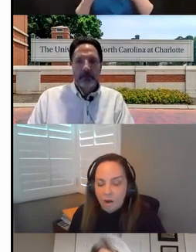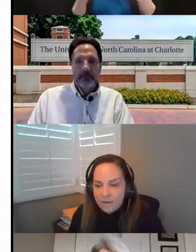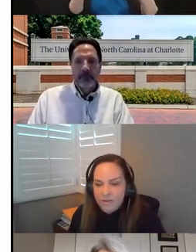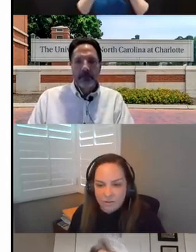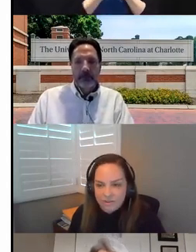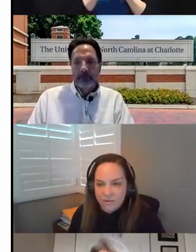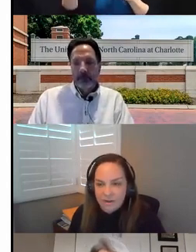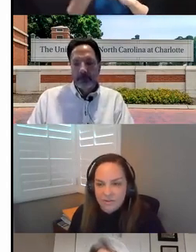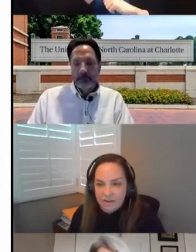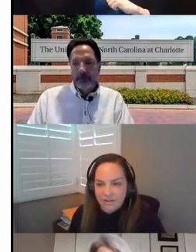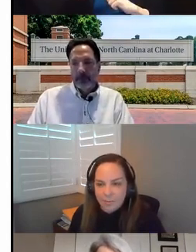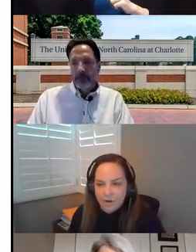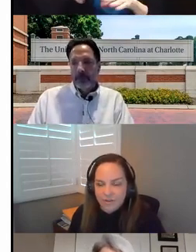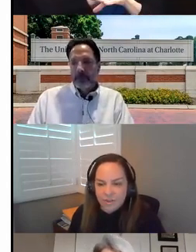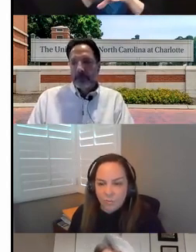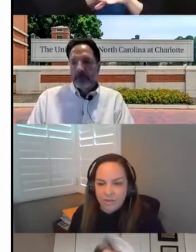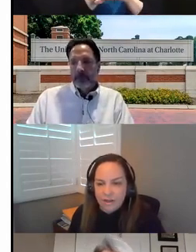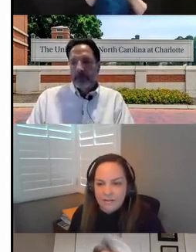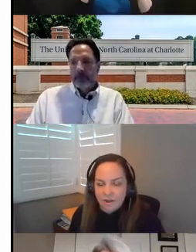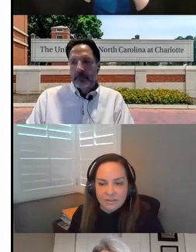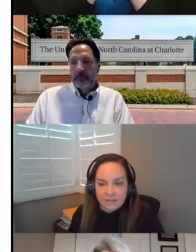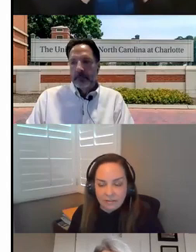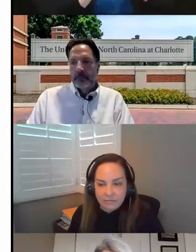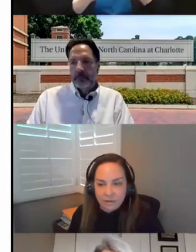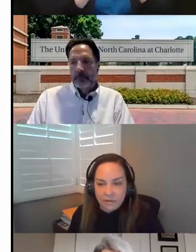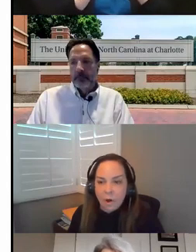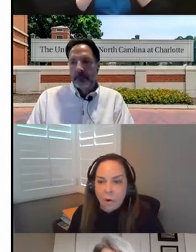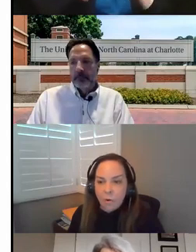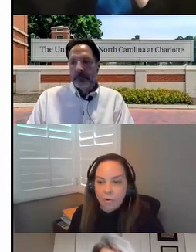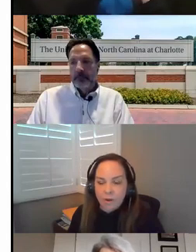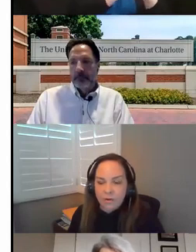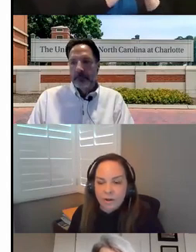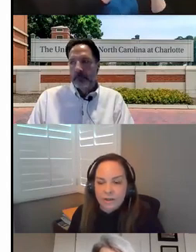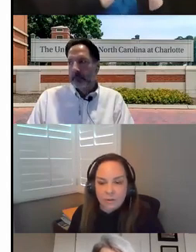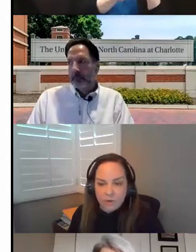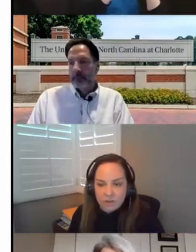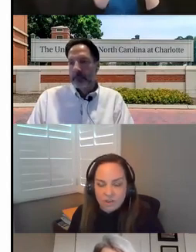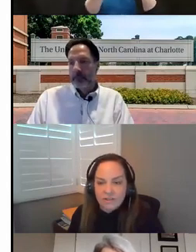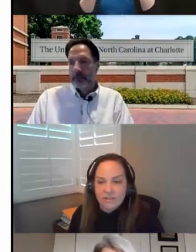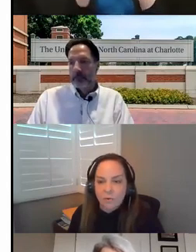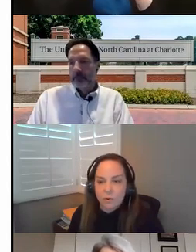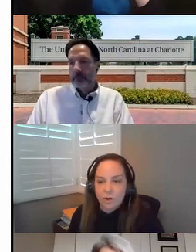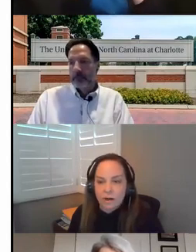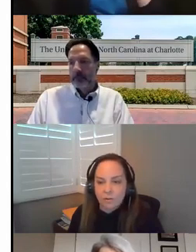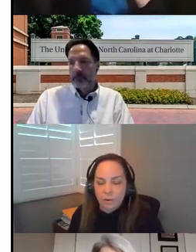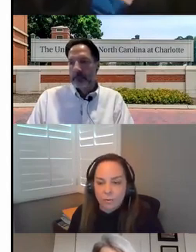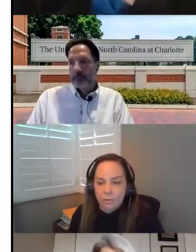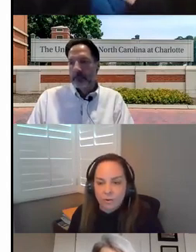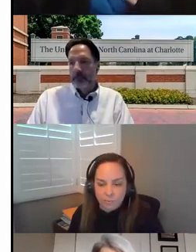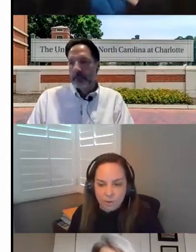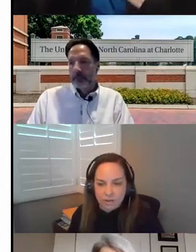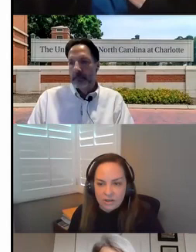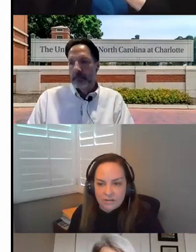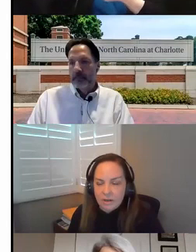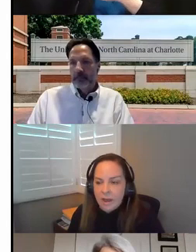always use interagency collaboration, whether it's on the state level or whether it's in regions or in our local